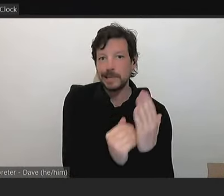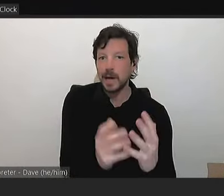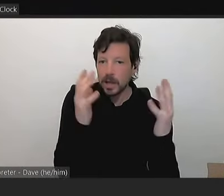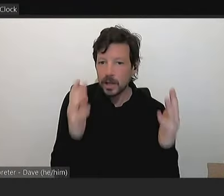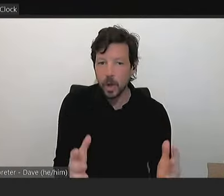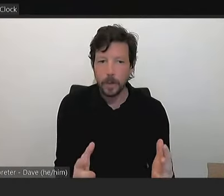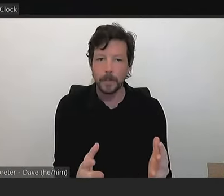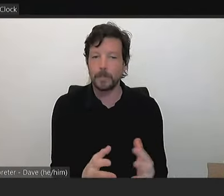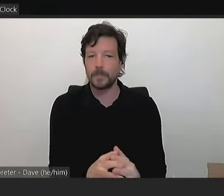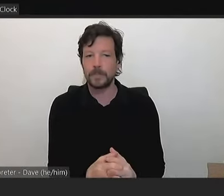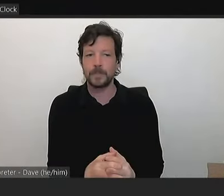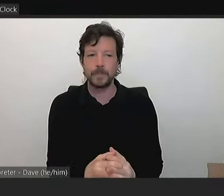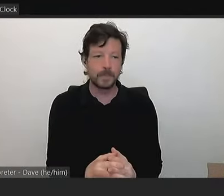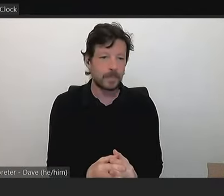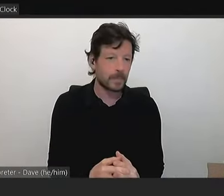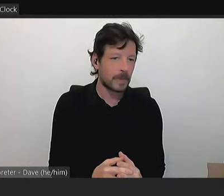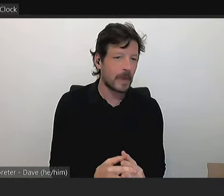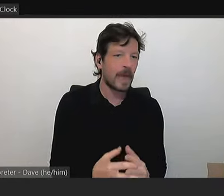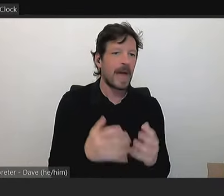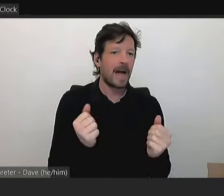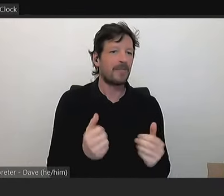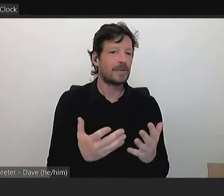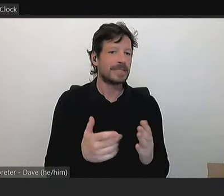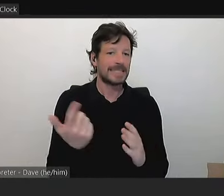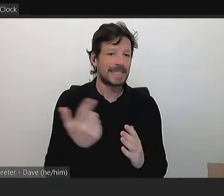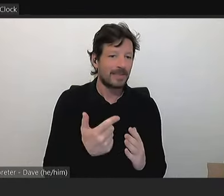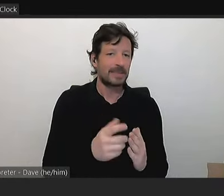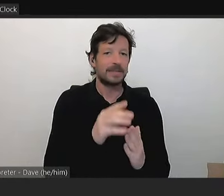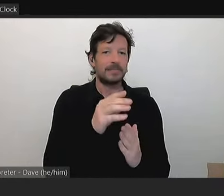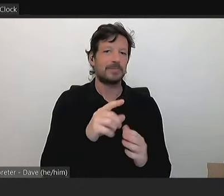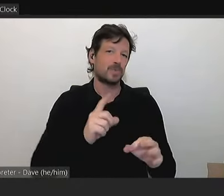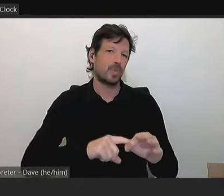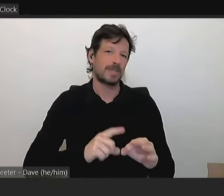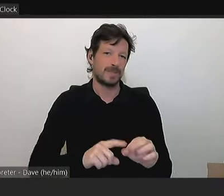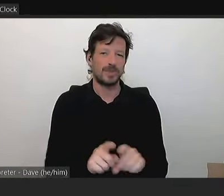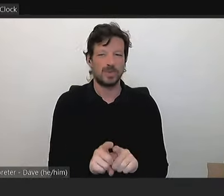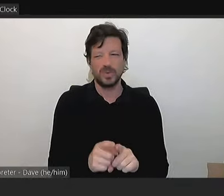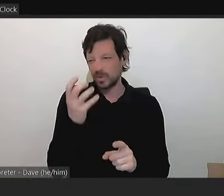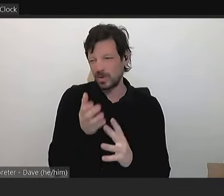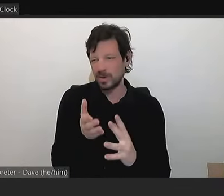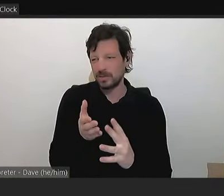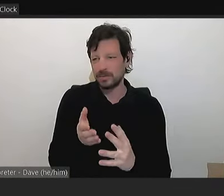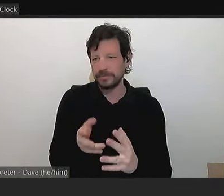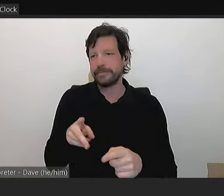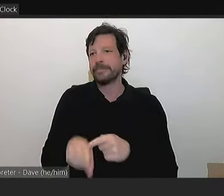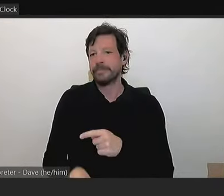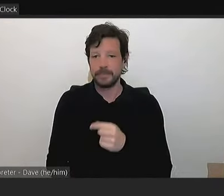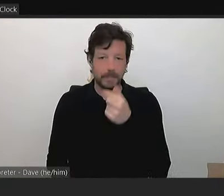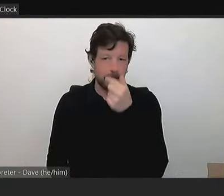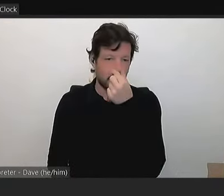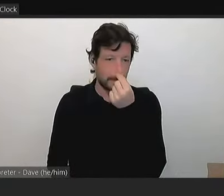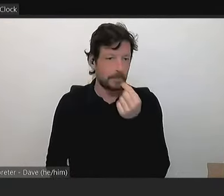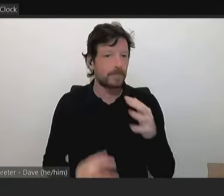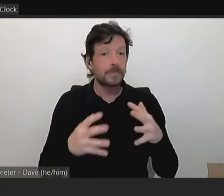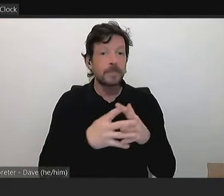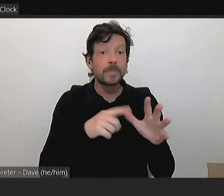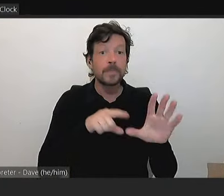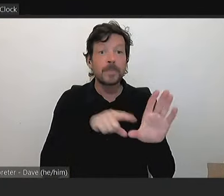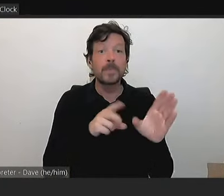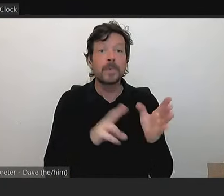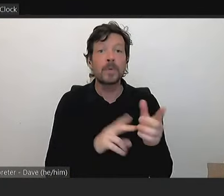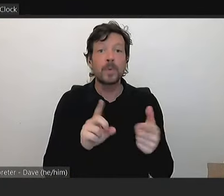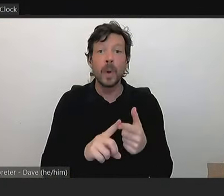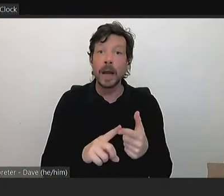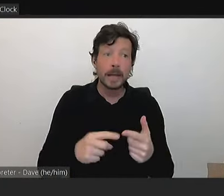submitters in questions and we have other submitters this evening too. Wayne, is Wayne in our gallery this evening?